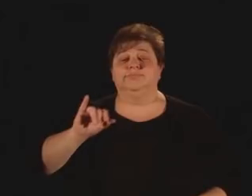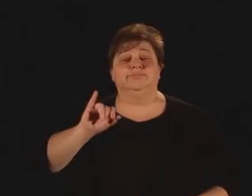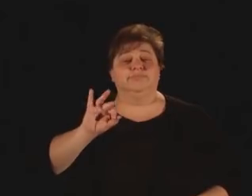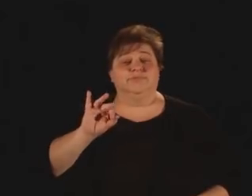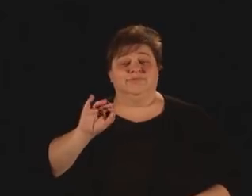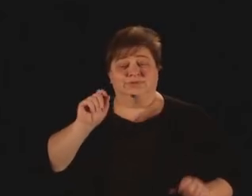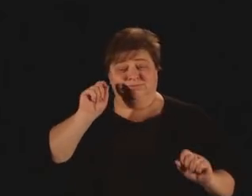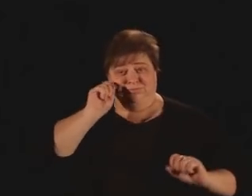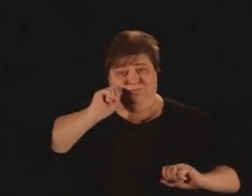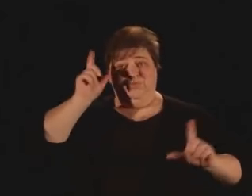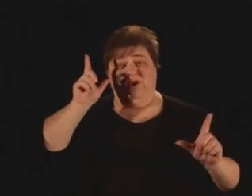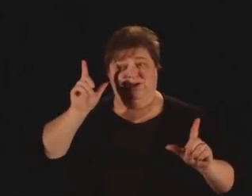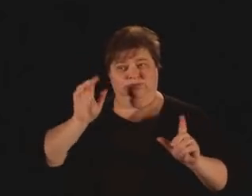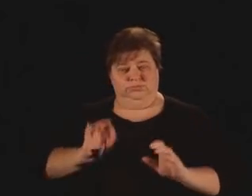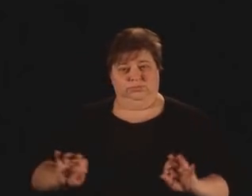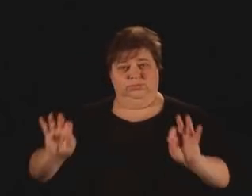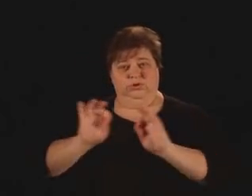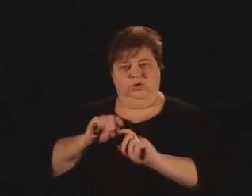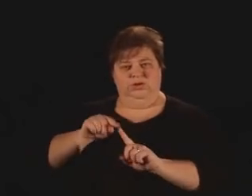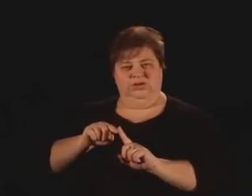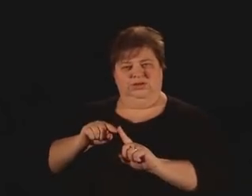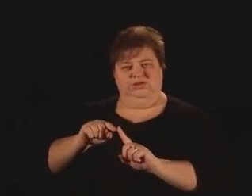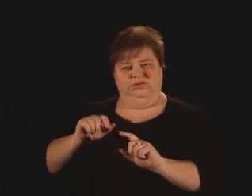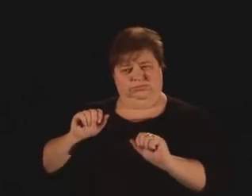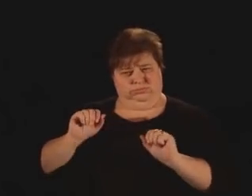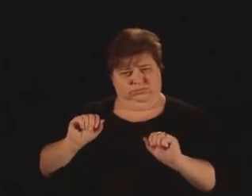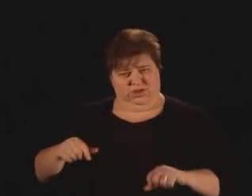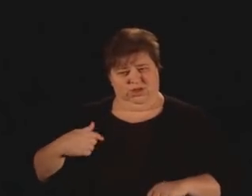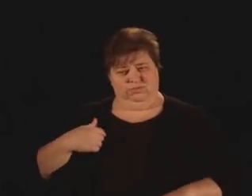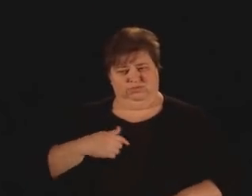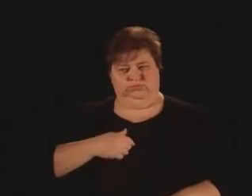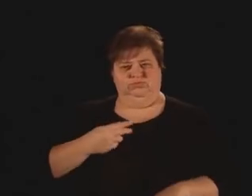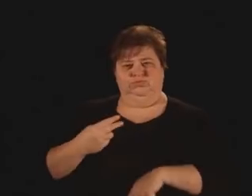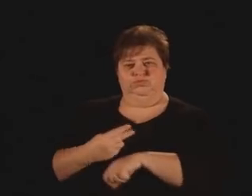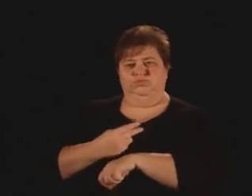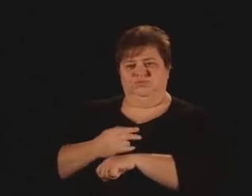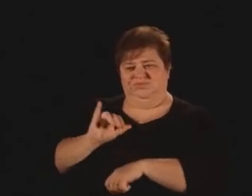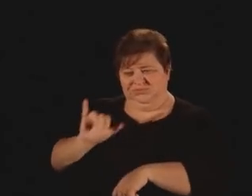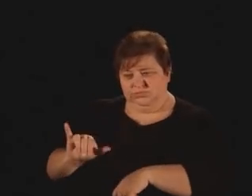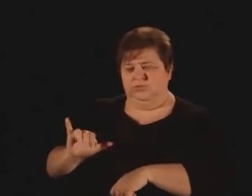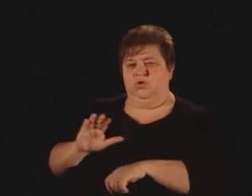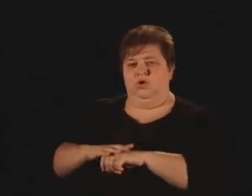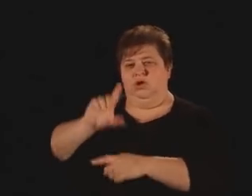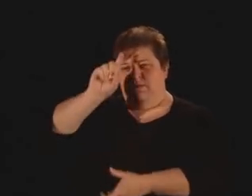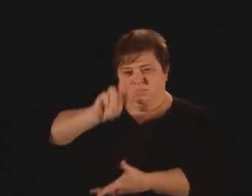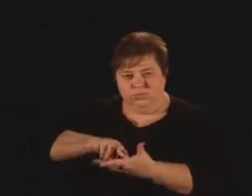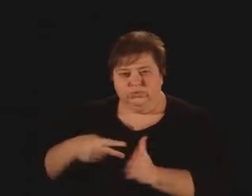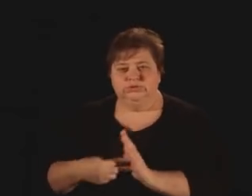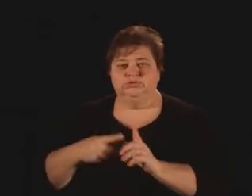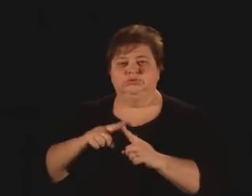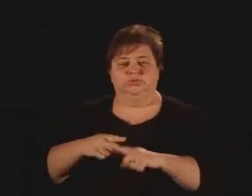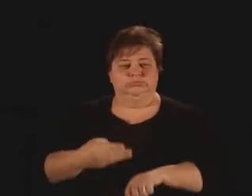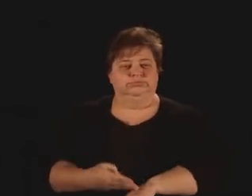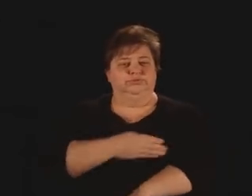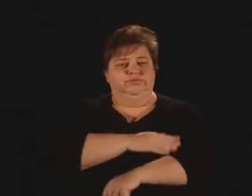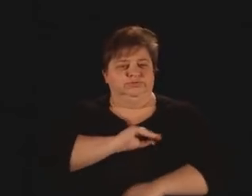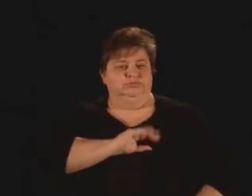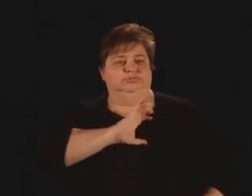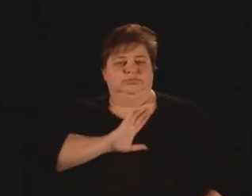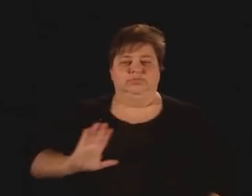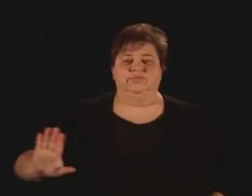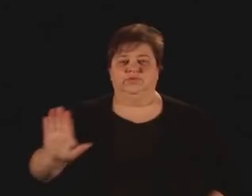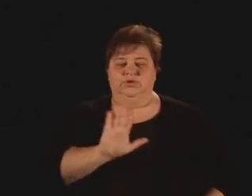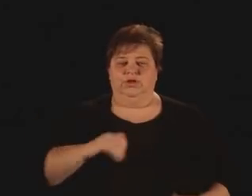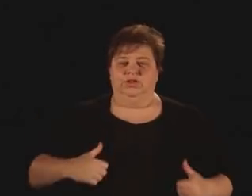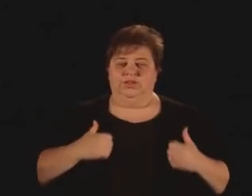So, if surprise is so important, can we operationalize it? Can we learn to use it strategically to intentionally enrich someone's life?